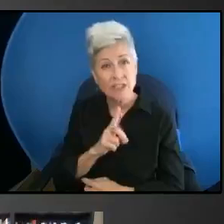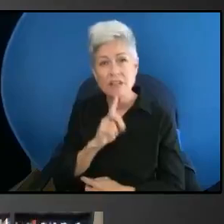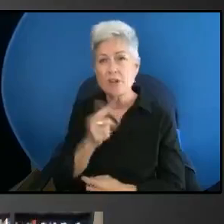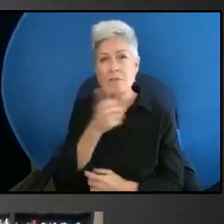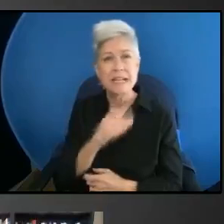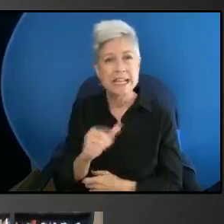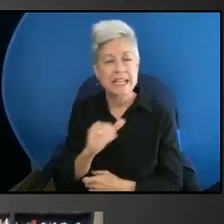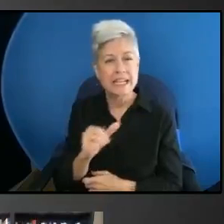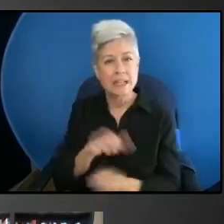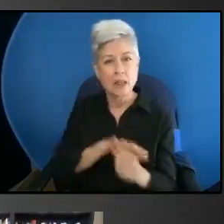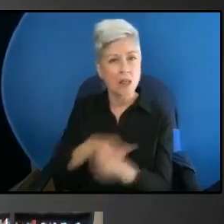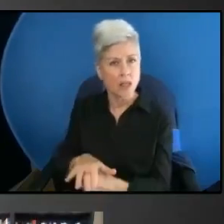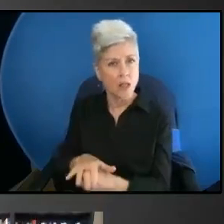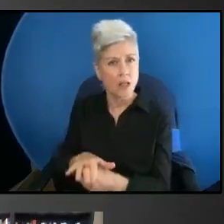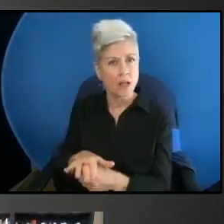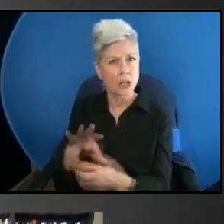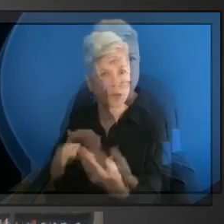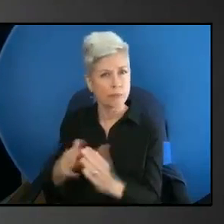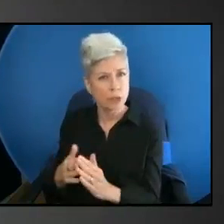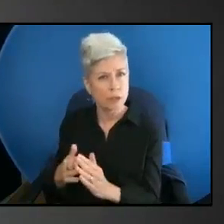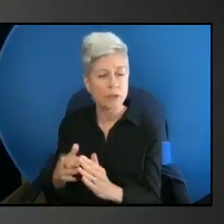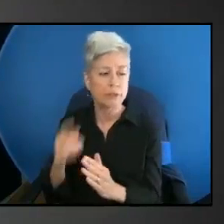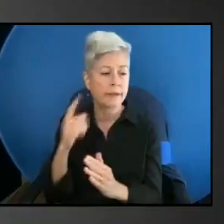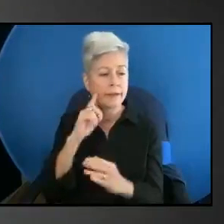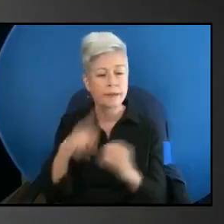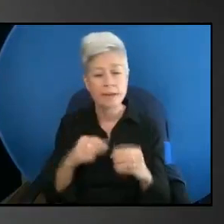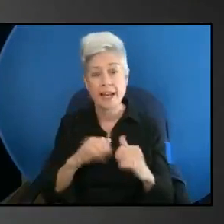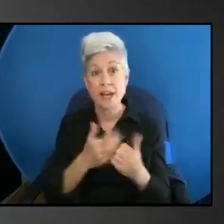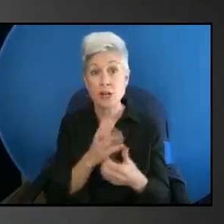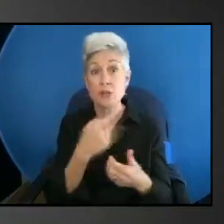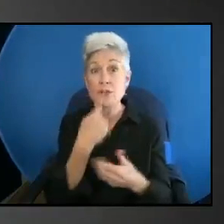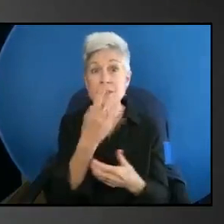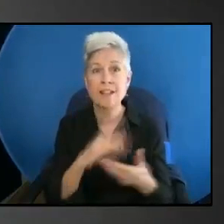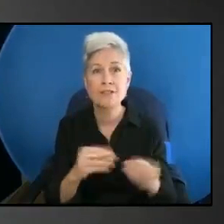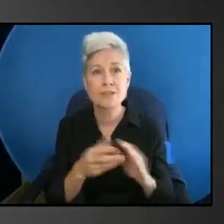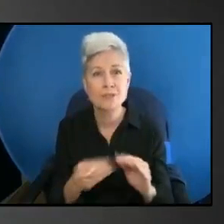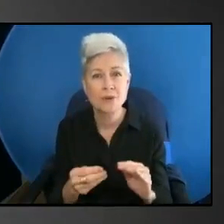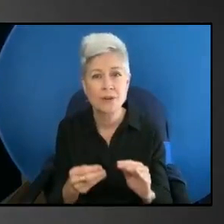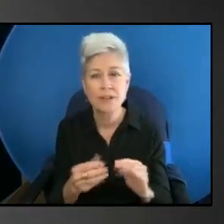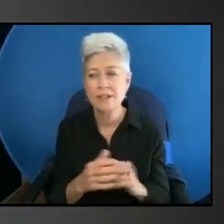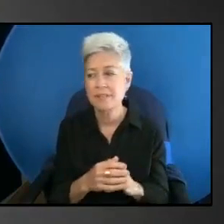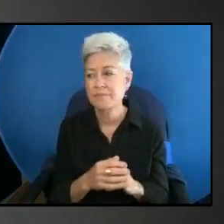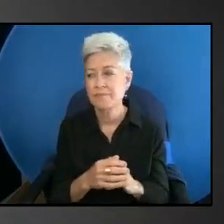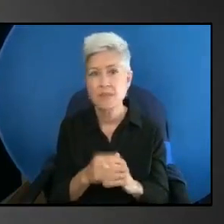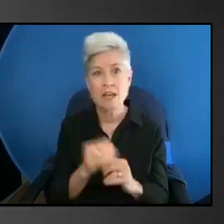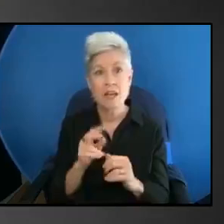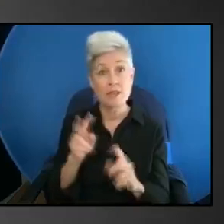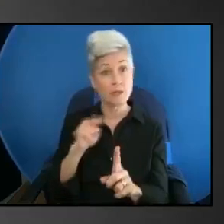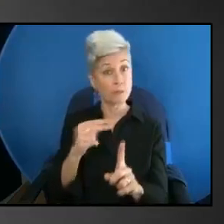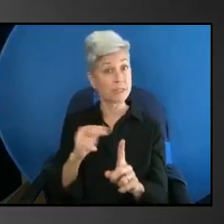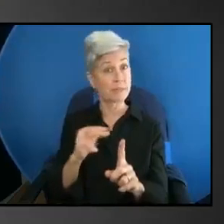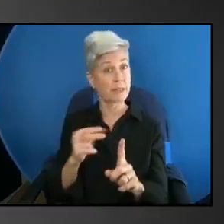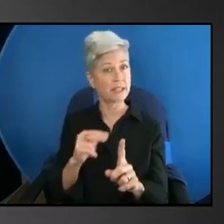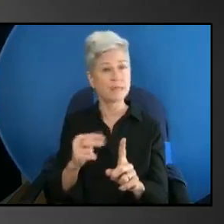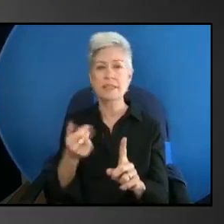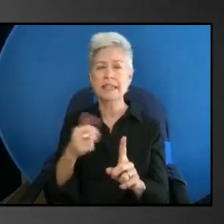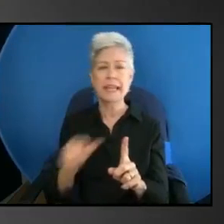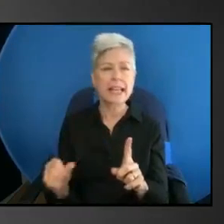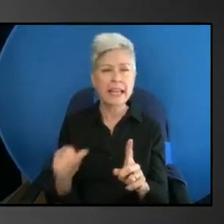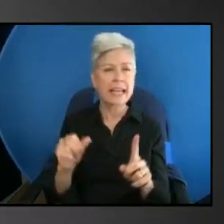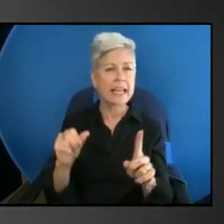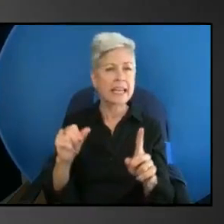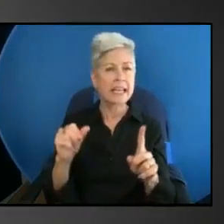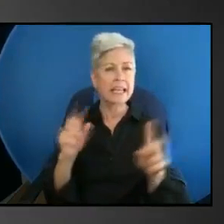community. If you think about the way stories are told, the perspectives that any issues are told